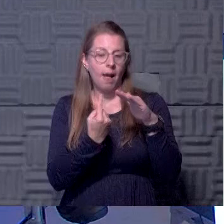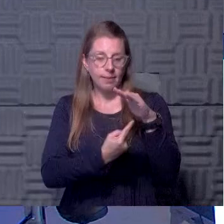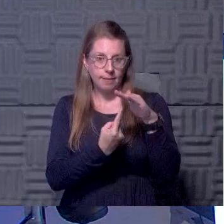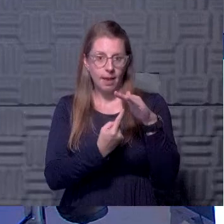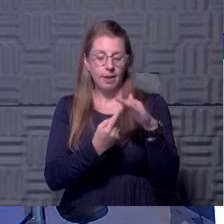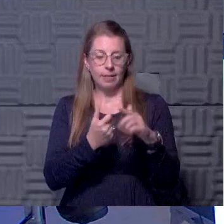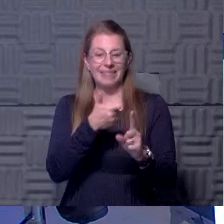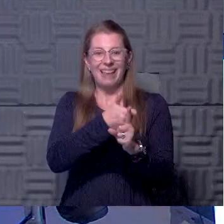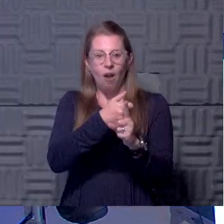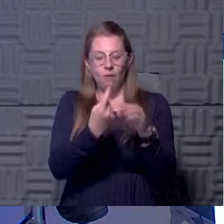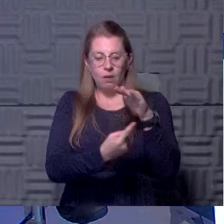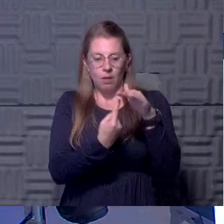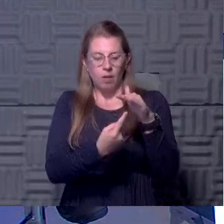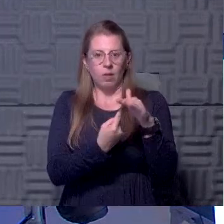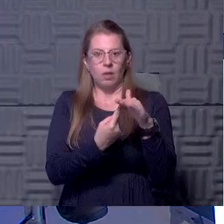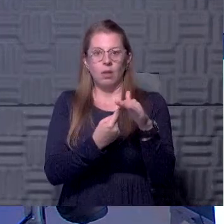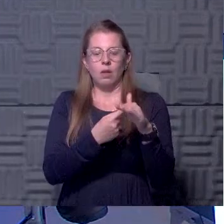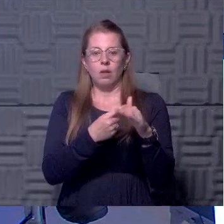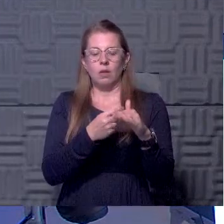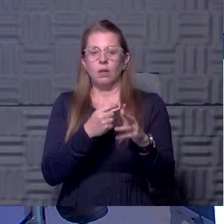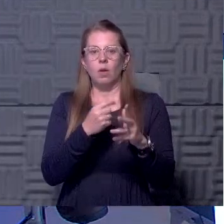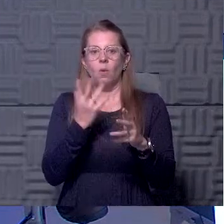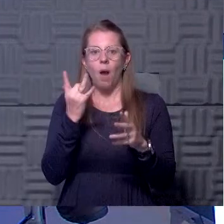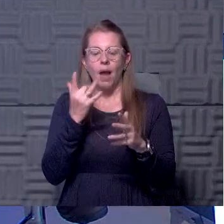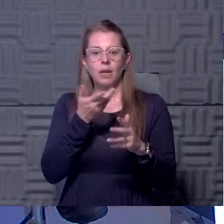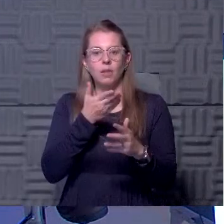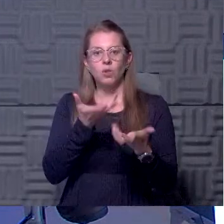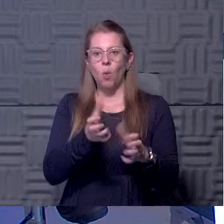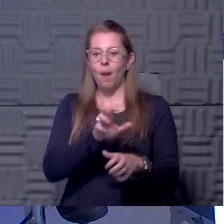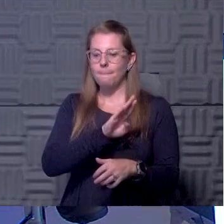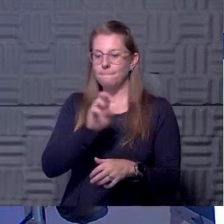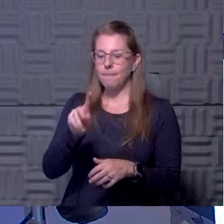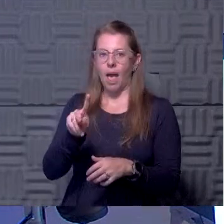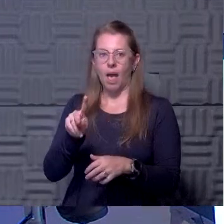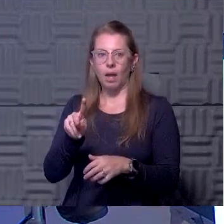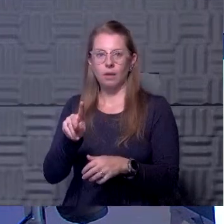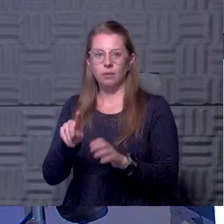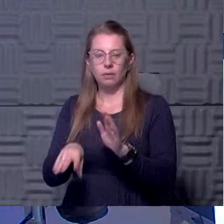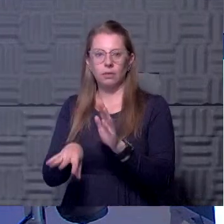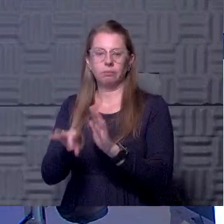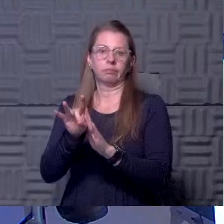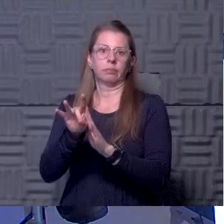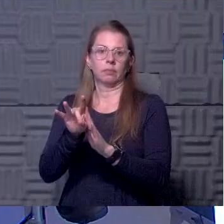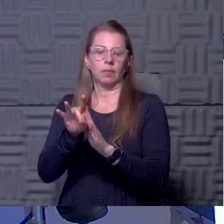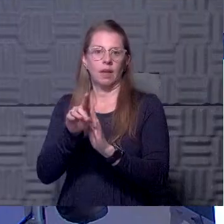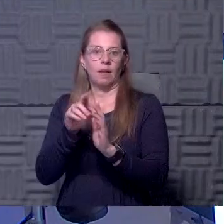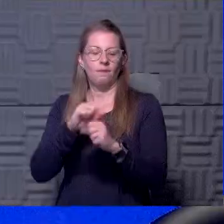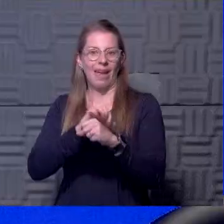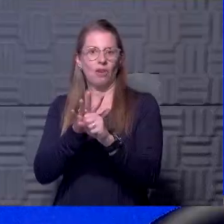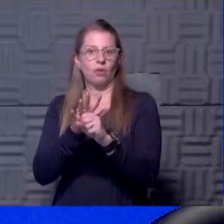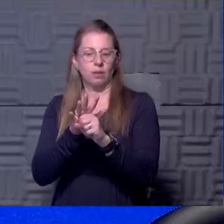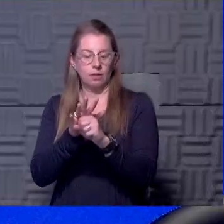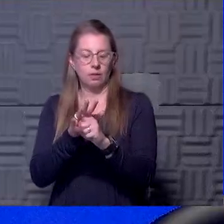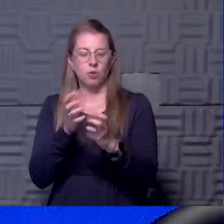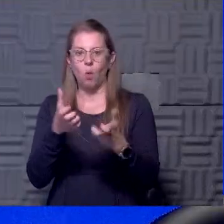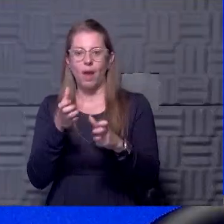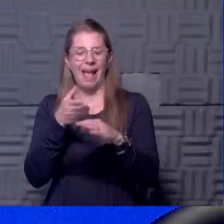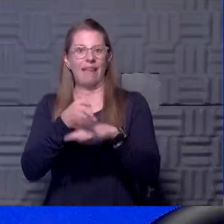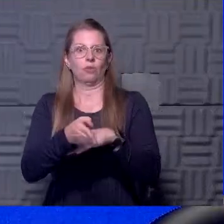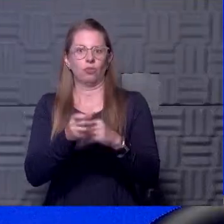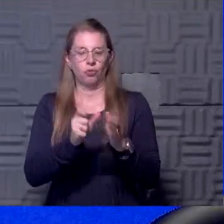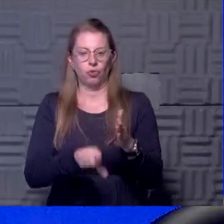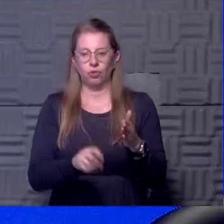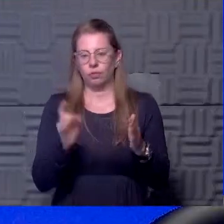-isolation and self-quarantine so that you don't go back and pick up the virus because we don't want you to have a bad outcome of surgery. Absolutely. And so, yeah, so absolutely.